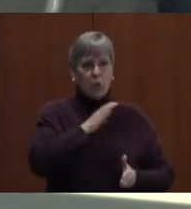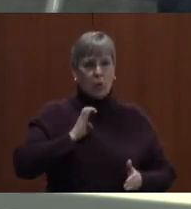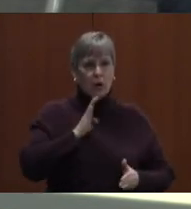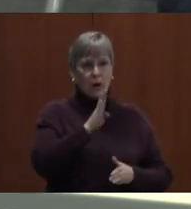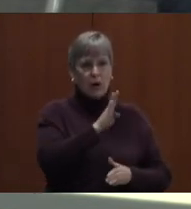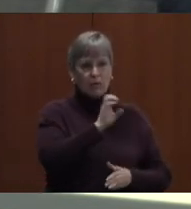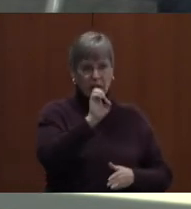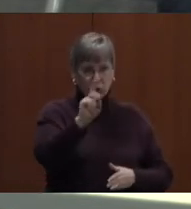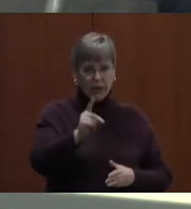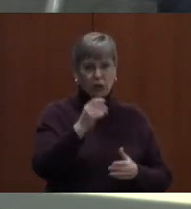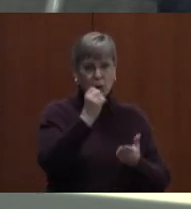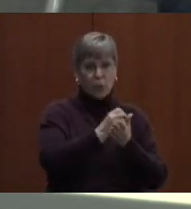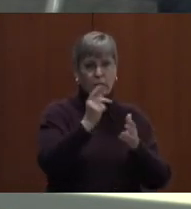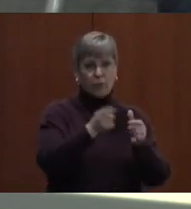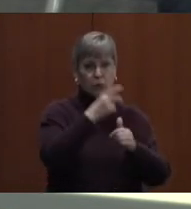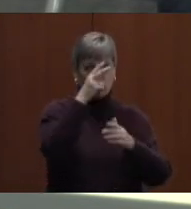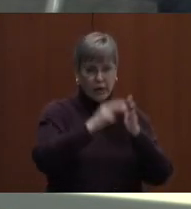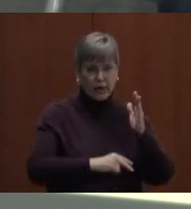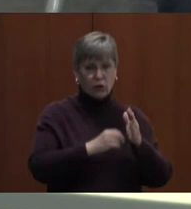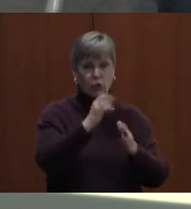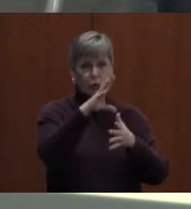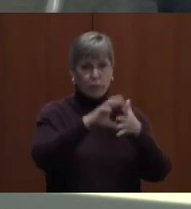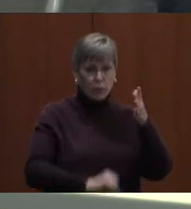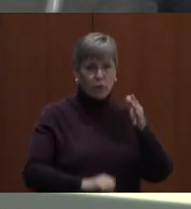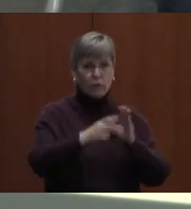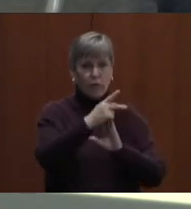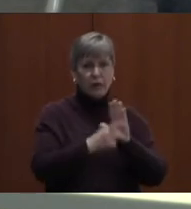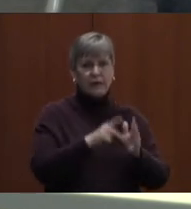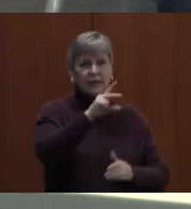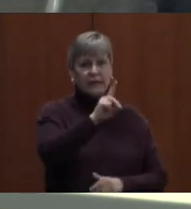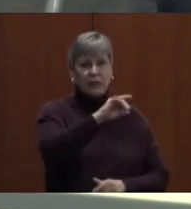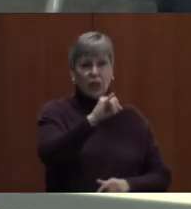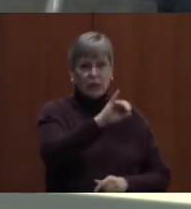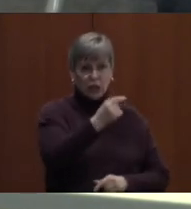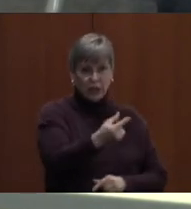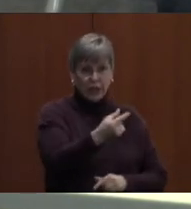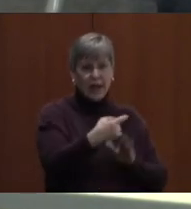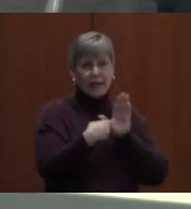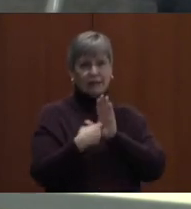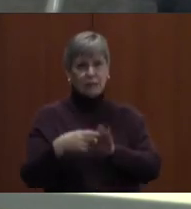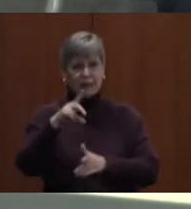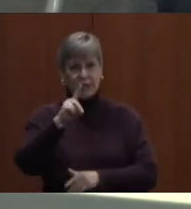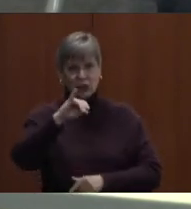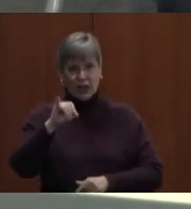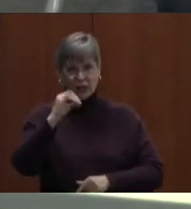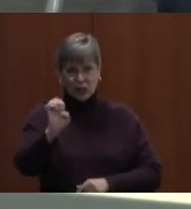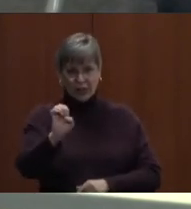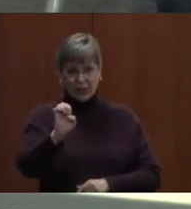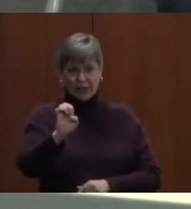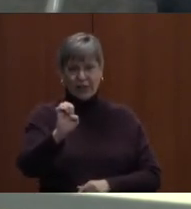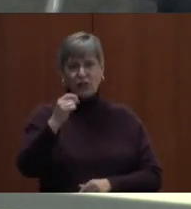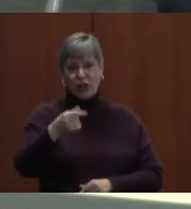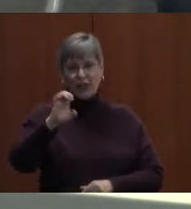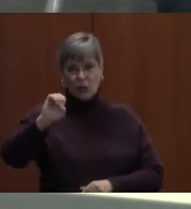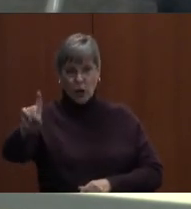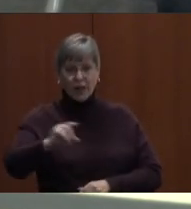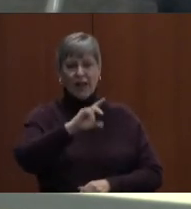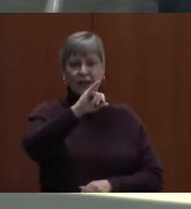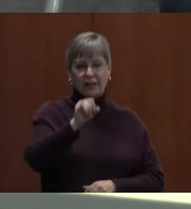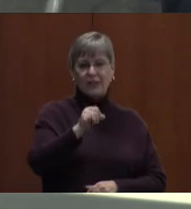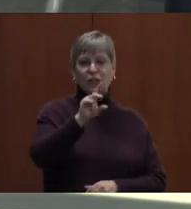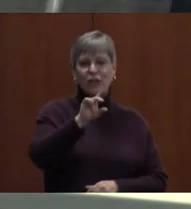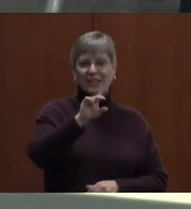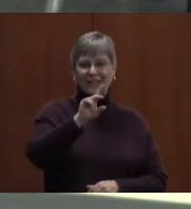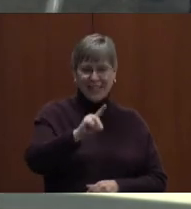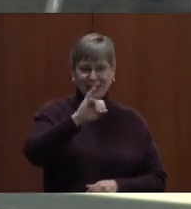approve the first reading to rescind policy, D.J.G., and exhibits D.J.G.E. 1 and D.J.G